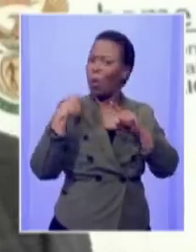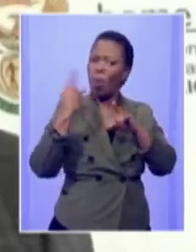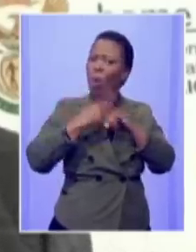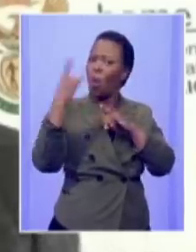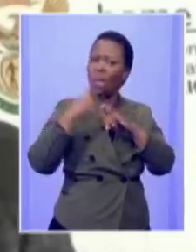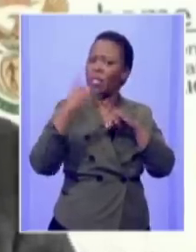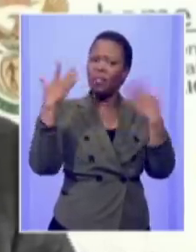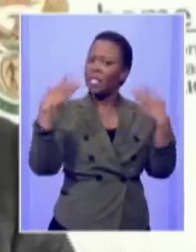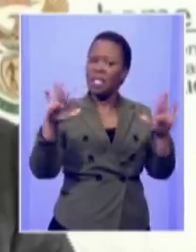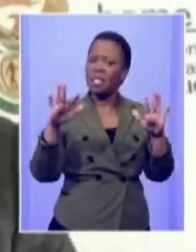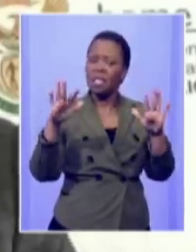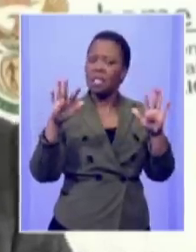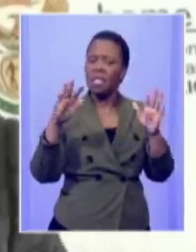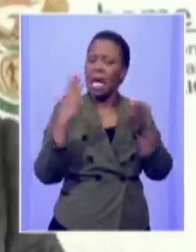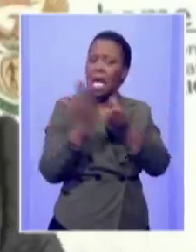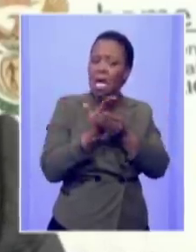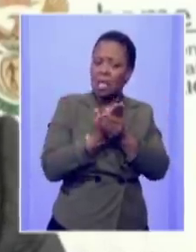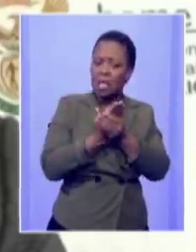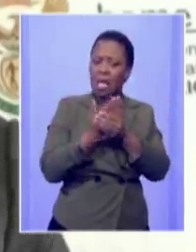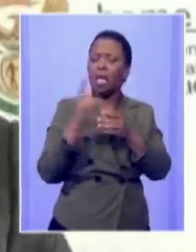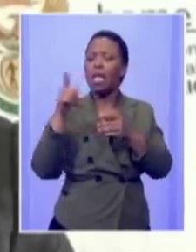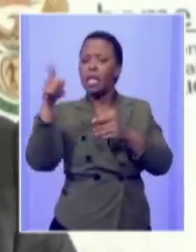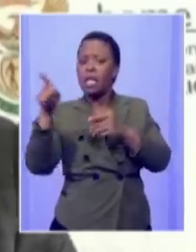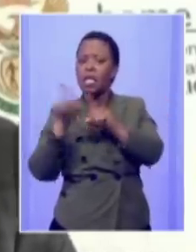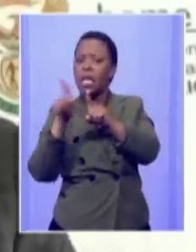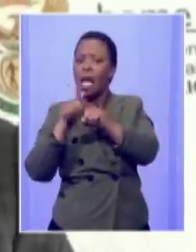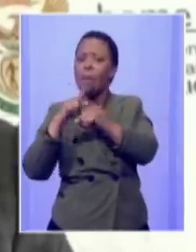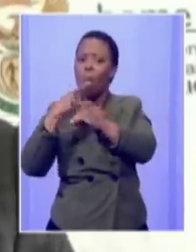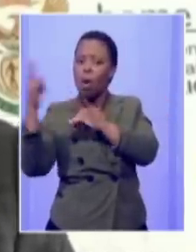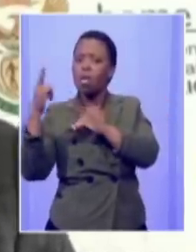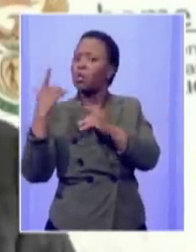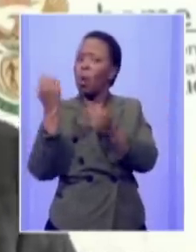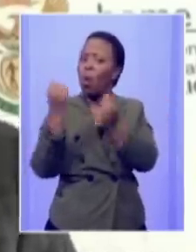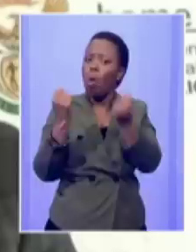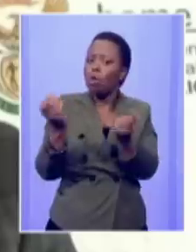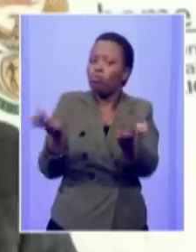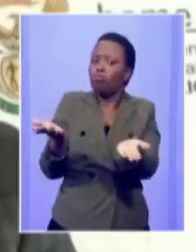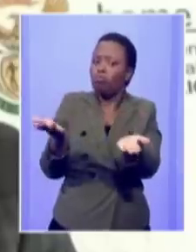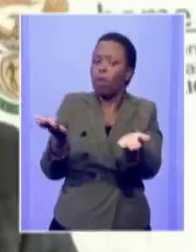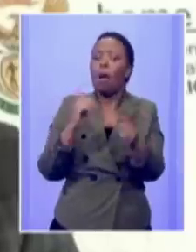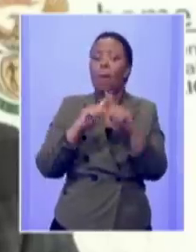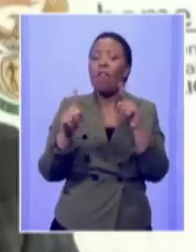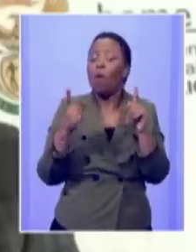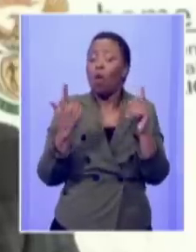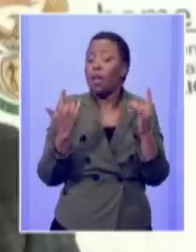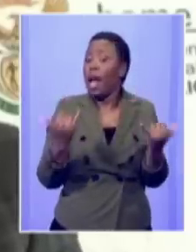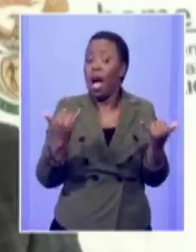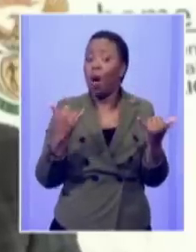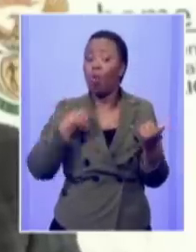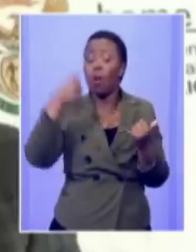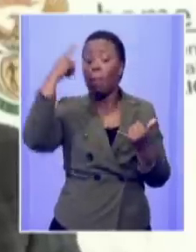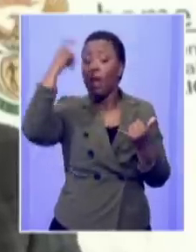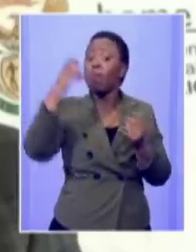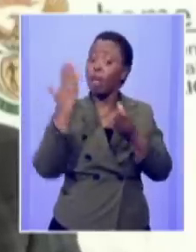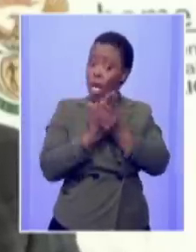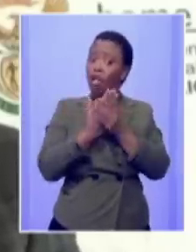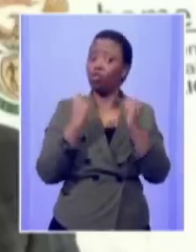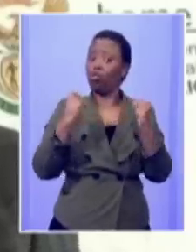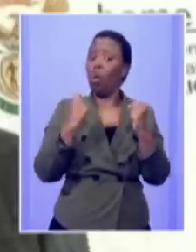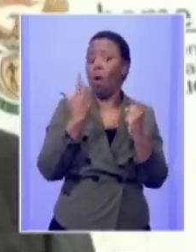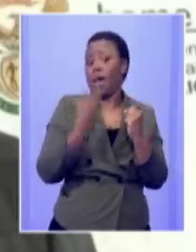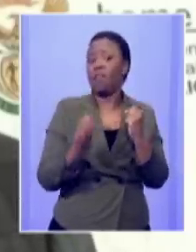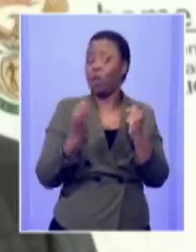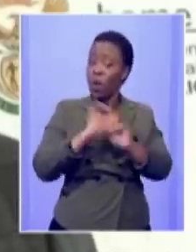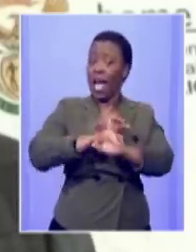telecommunication has won son and lost them that's how that's courts go but at the present moment we believe we have got our case very